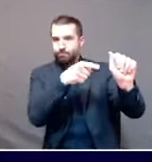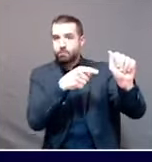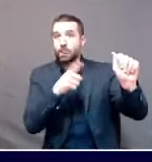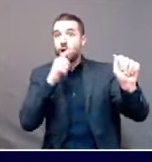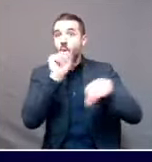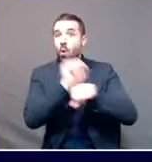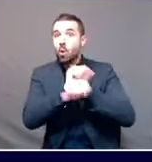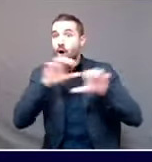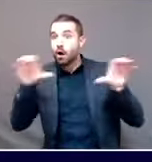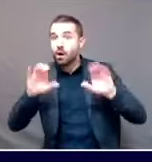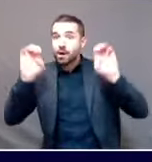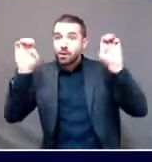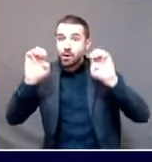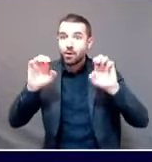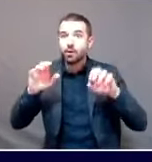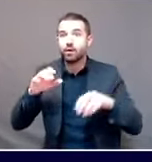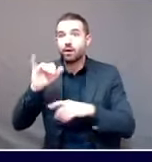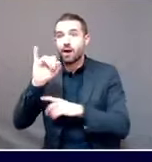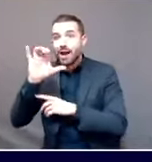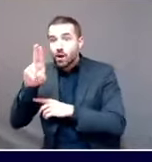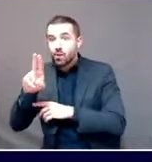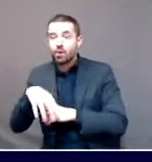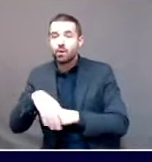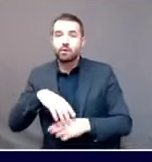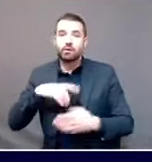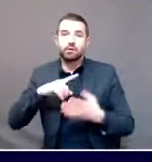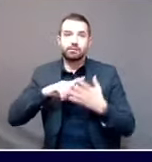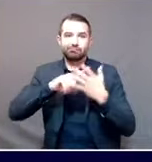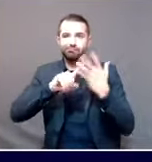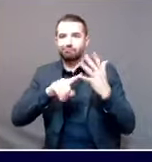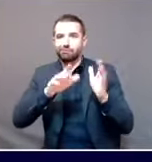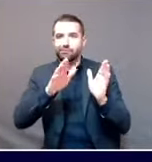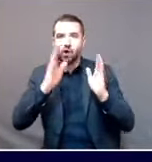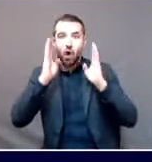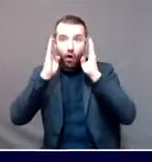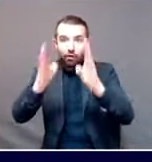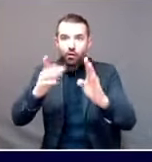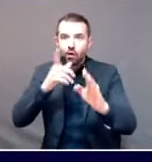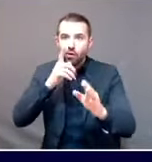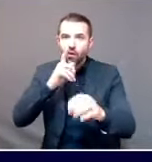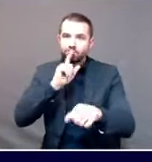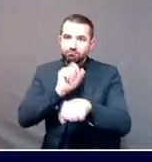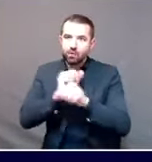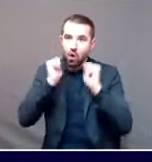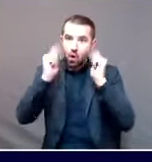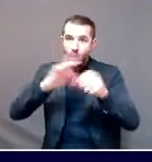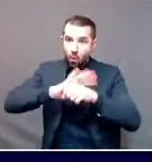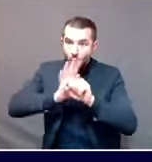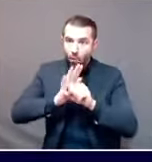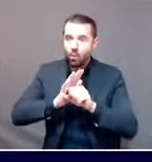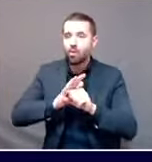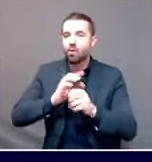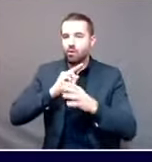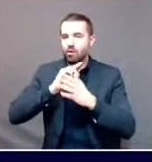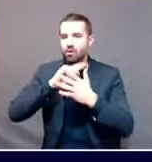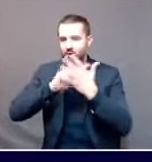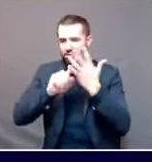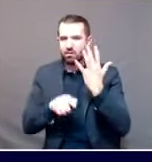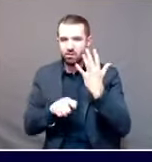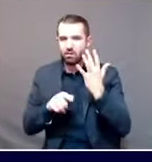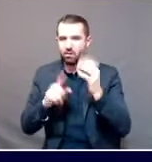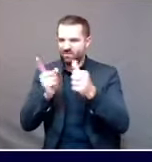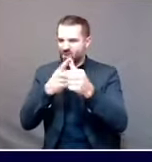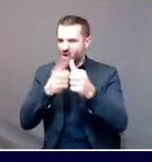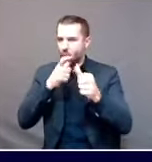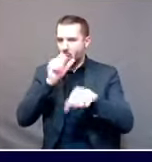ICUs, COVID units, but not far behind will be those who are taking care of folks in an outpatient setting. I